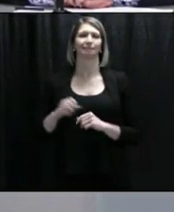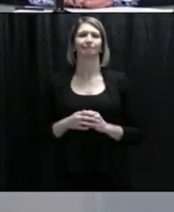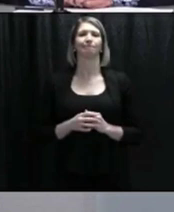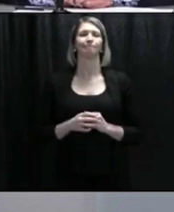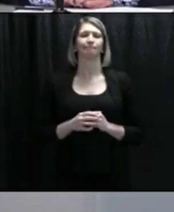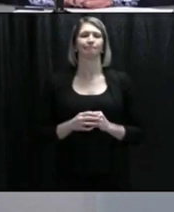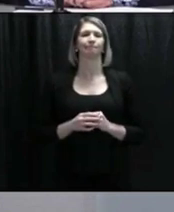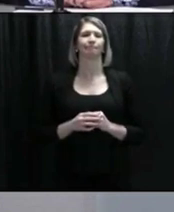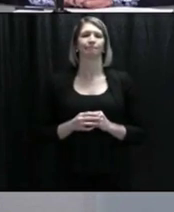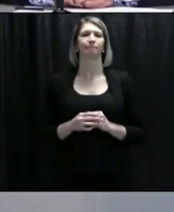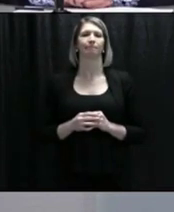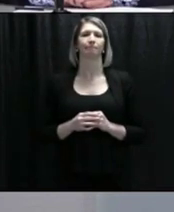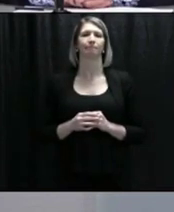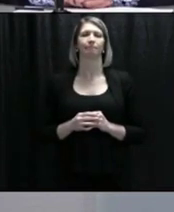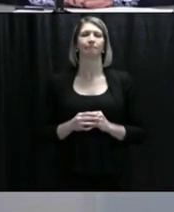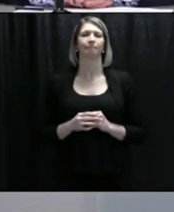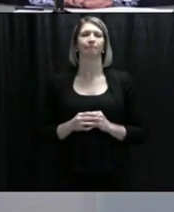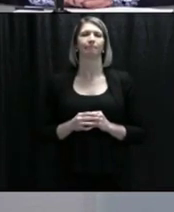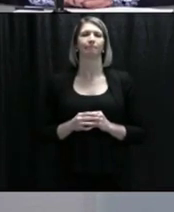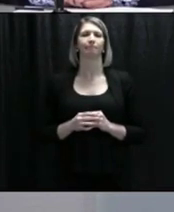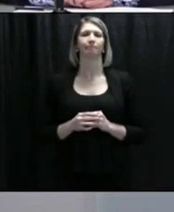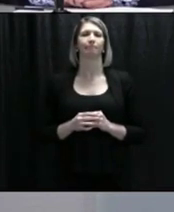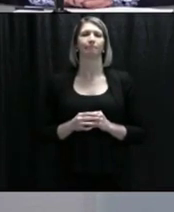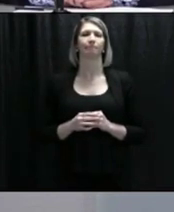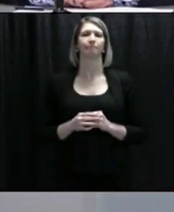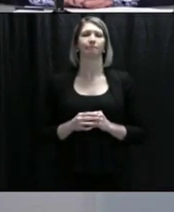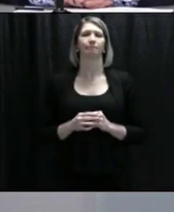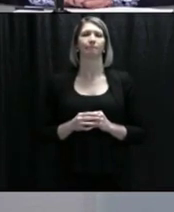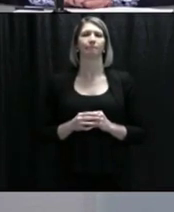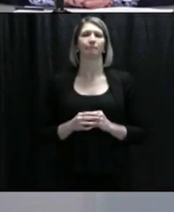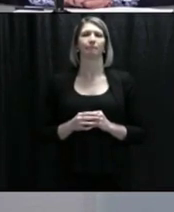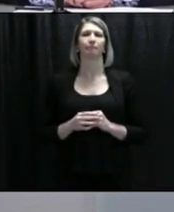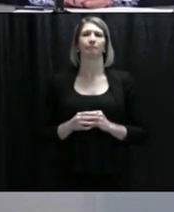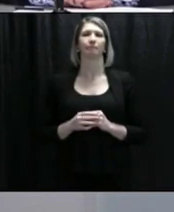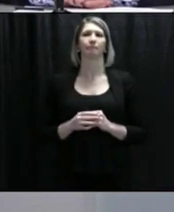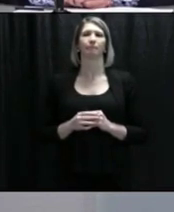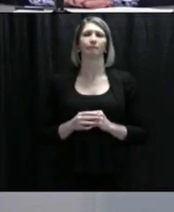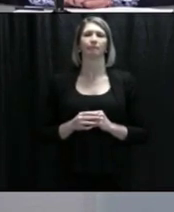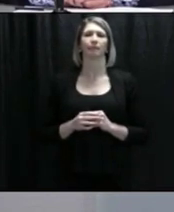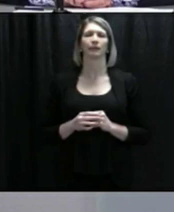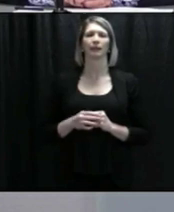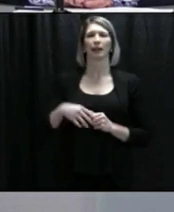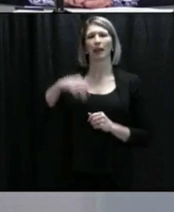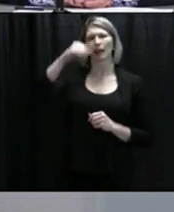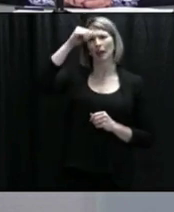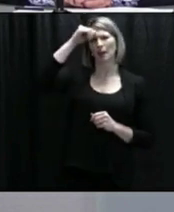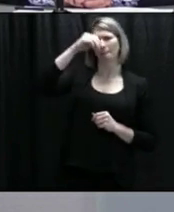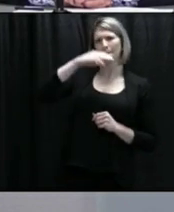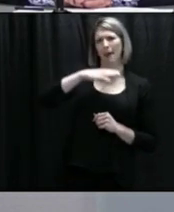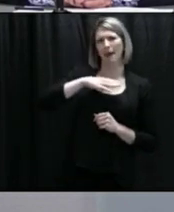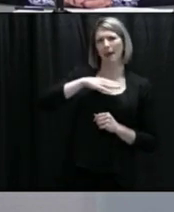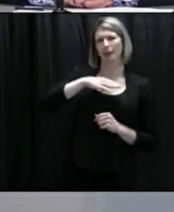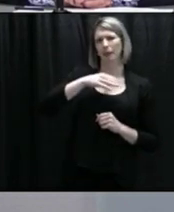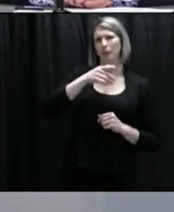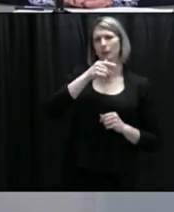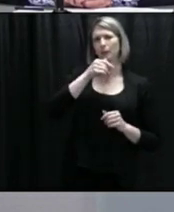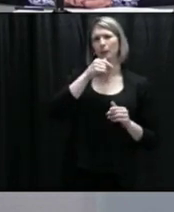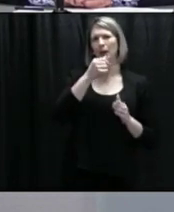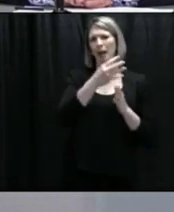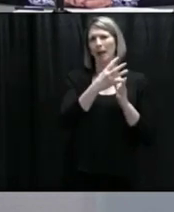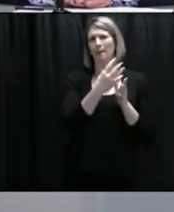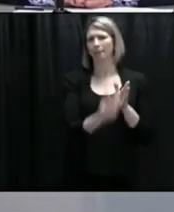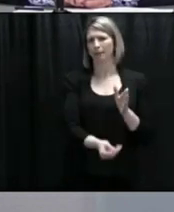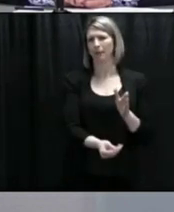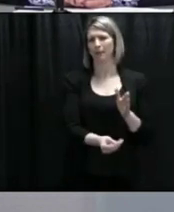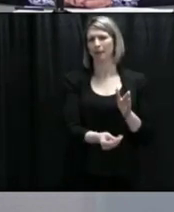confirm the day that this man passed away? Was it yesterday or today? I think it was